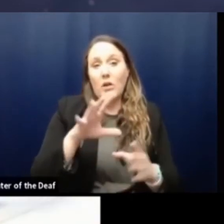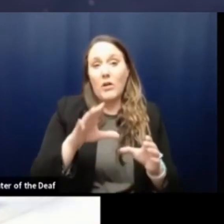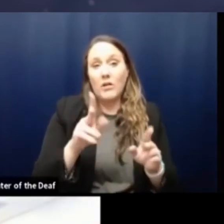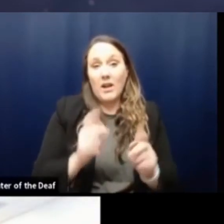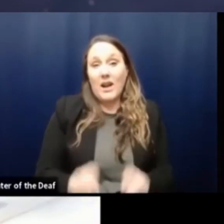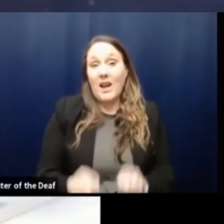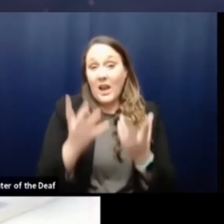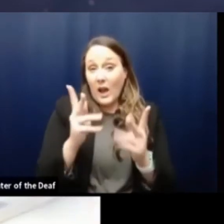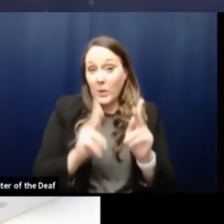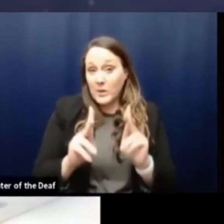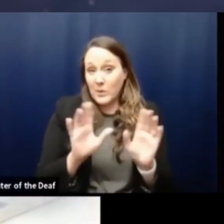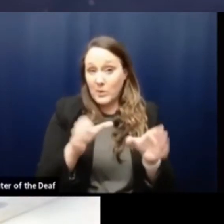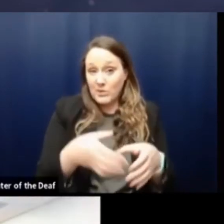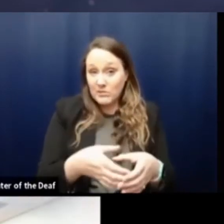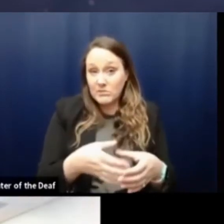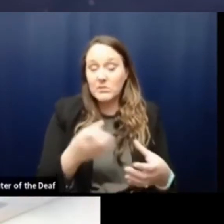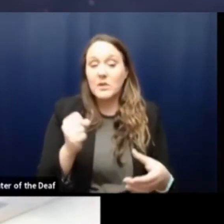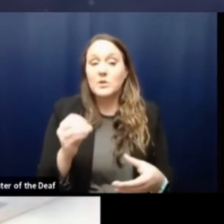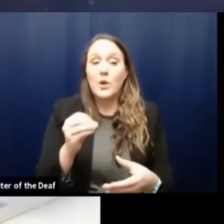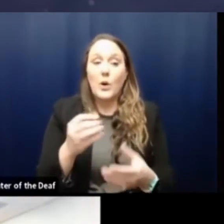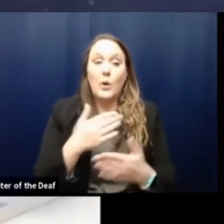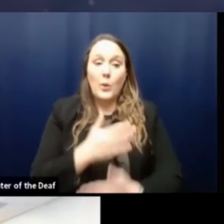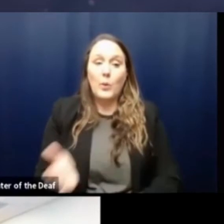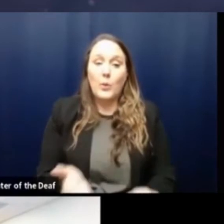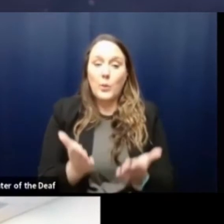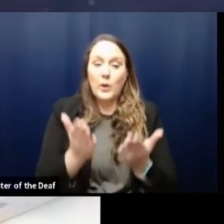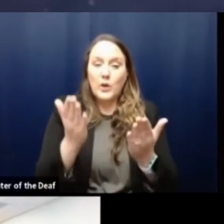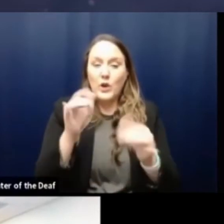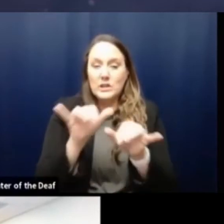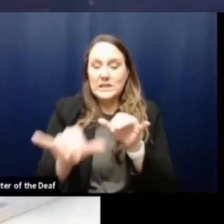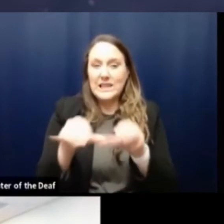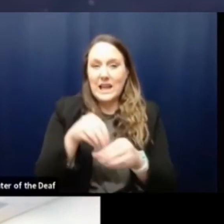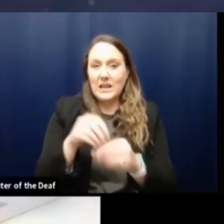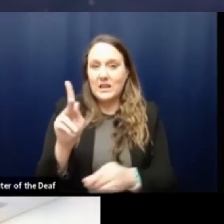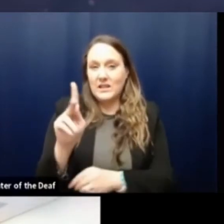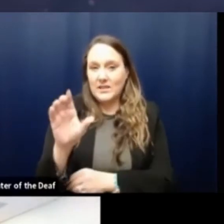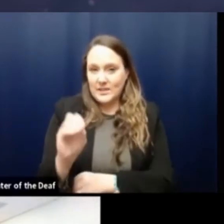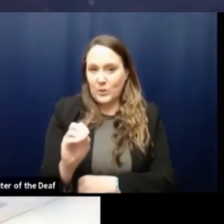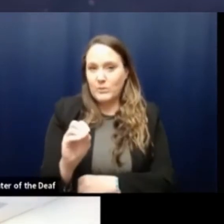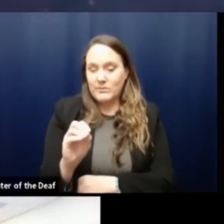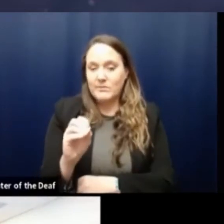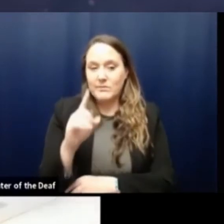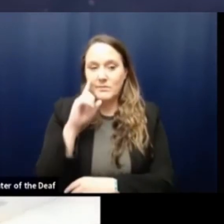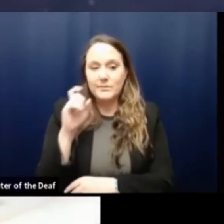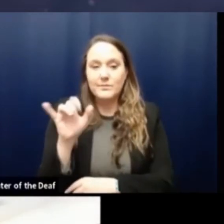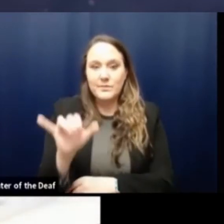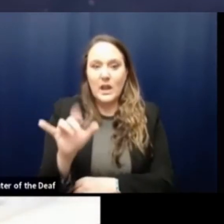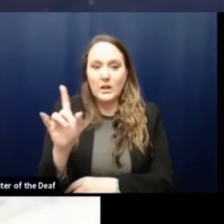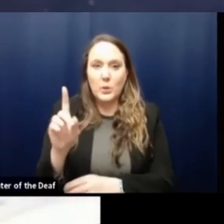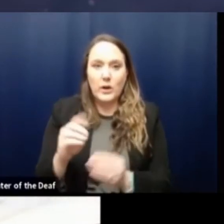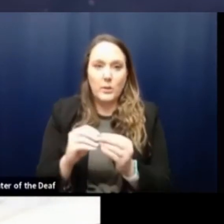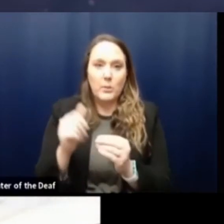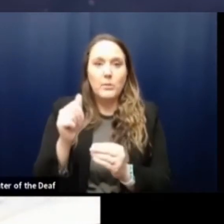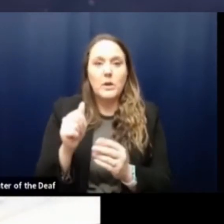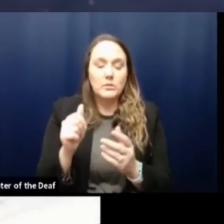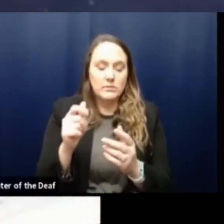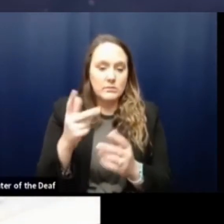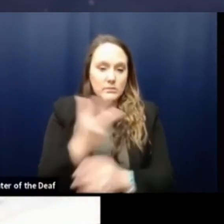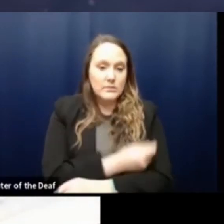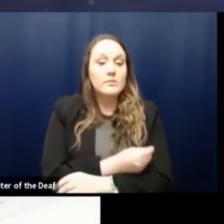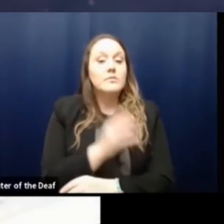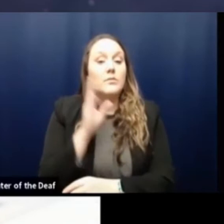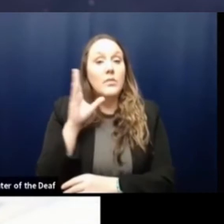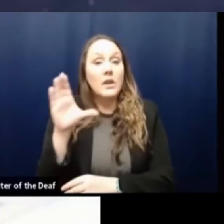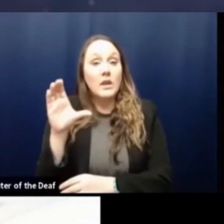for that reason, we do encourage people to stay within their county of residence to get vaccinated. And acknowledge that counties will move through these phases